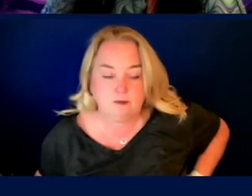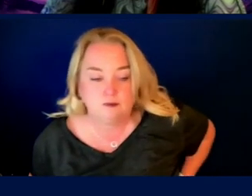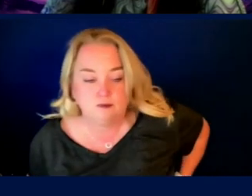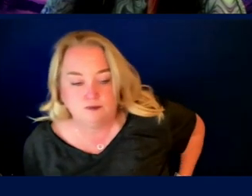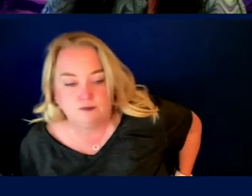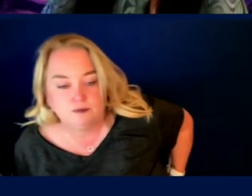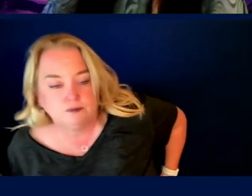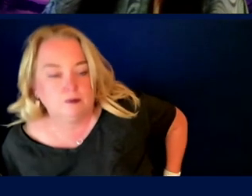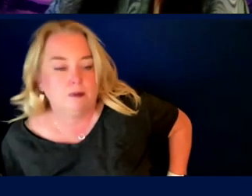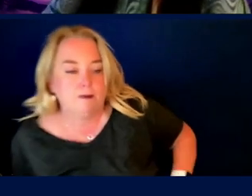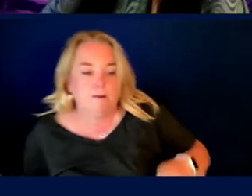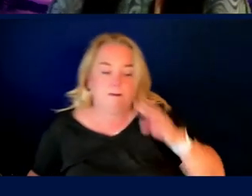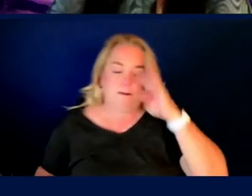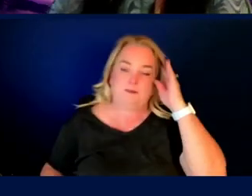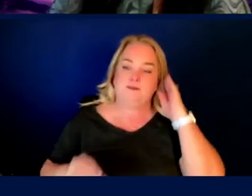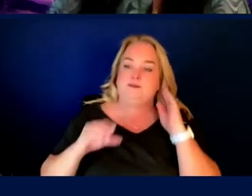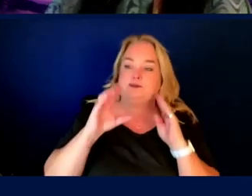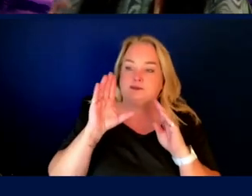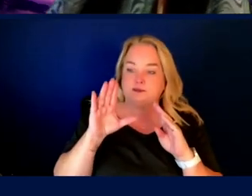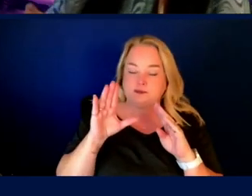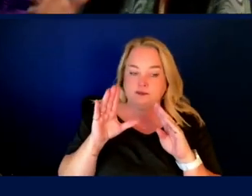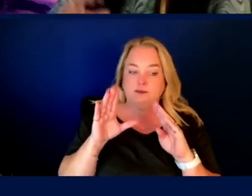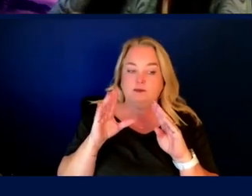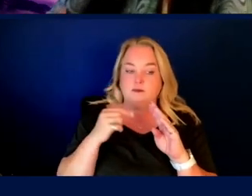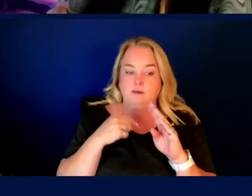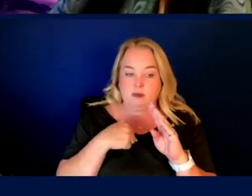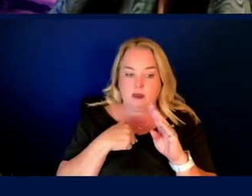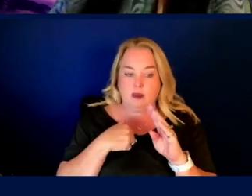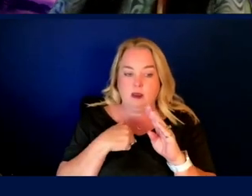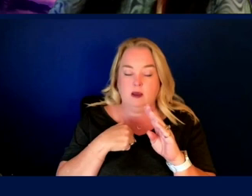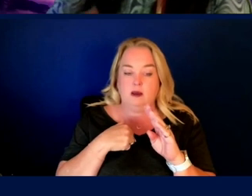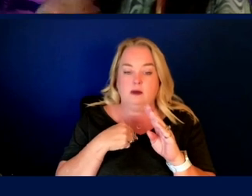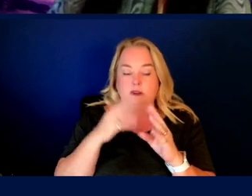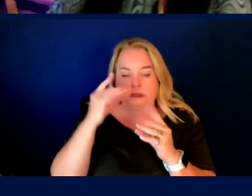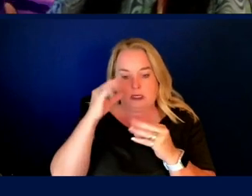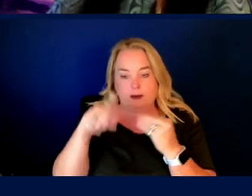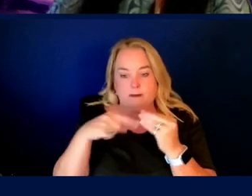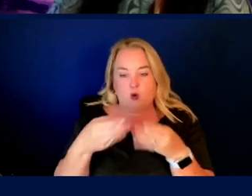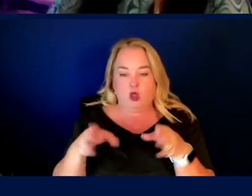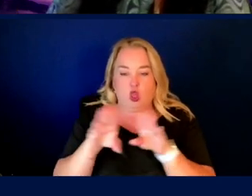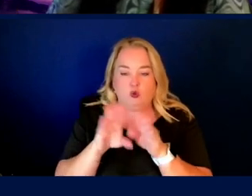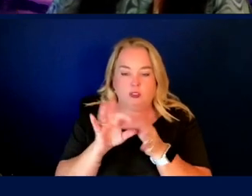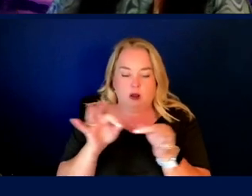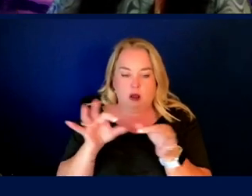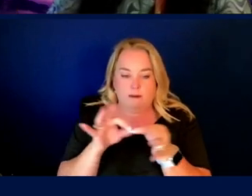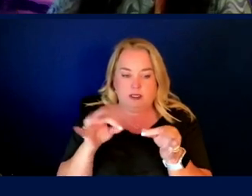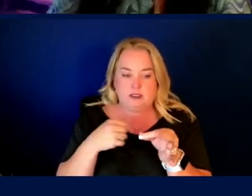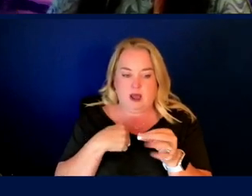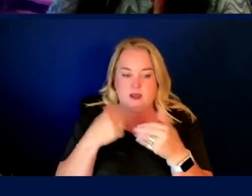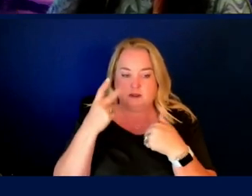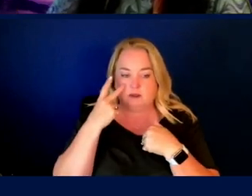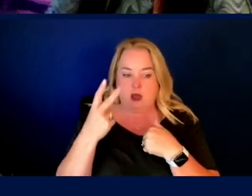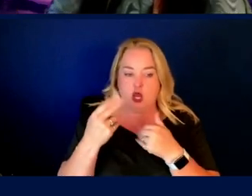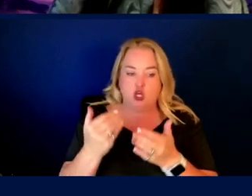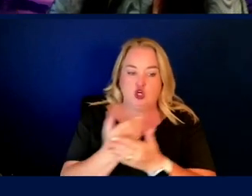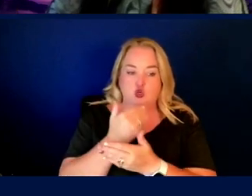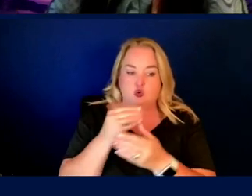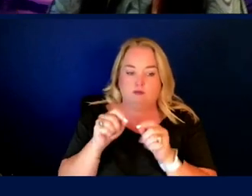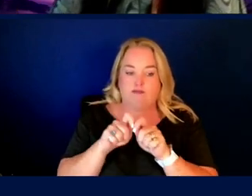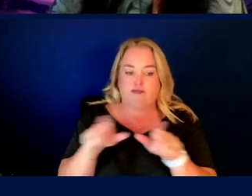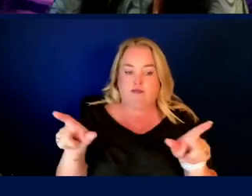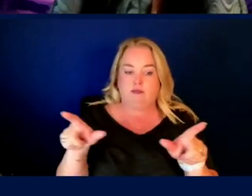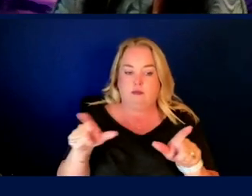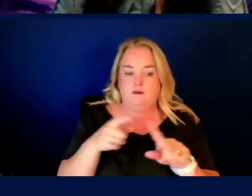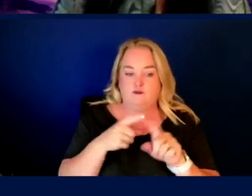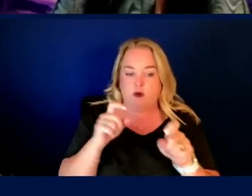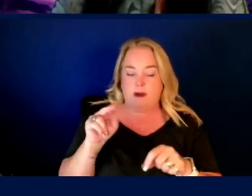And to close out, uh, as I was developing some closing thoughts for this talk, I came across this newly released report from NASA just came out a couple of